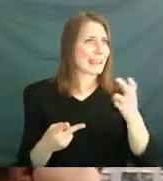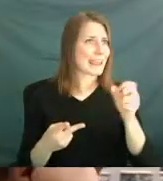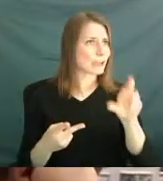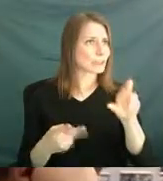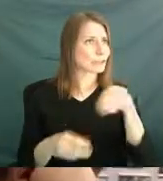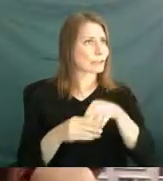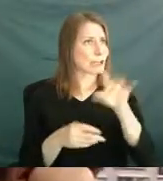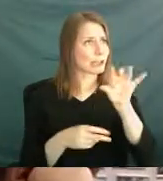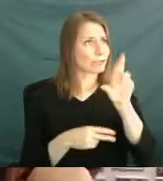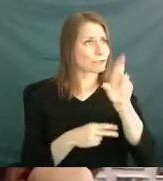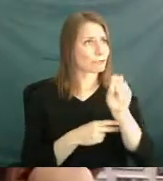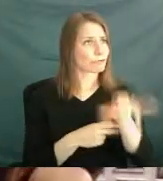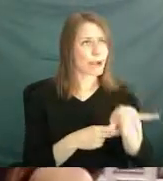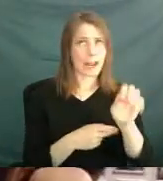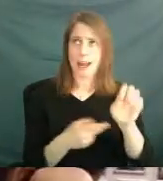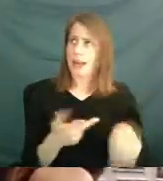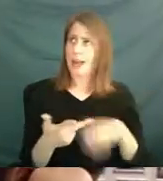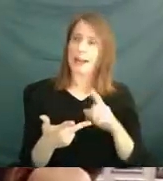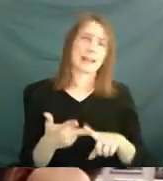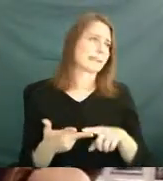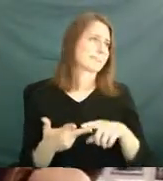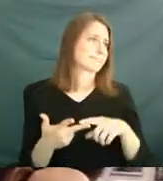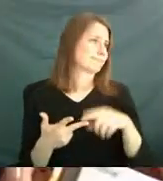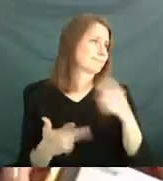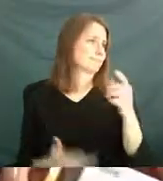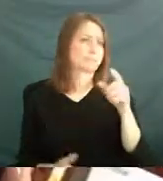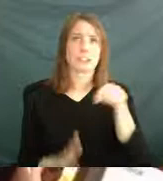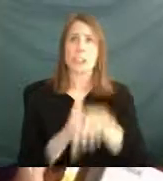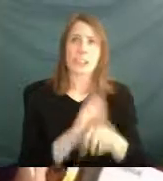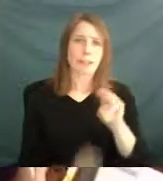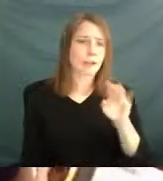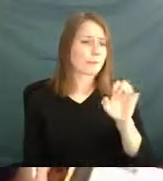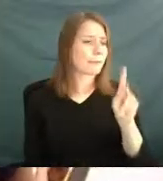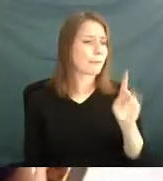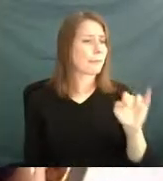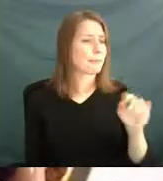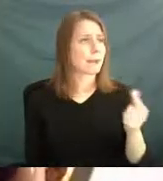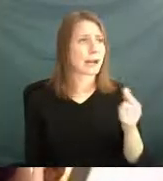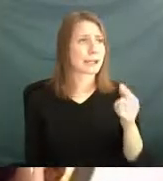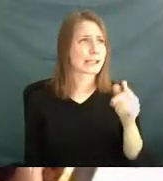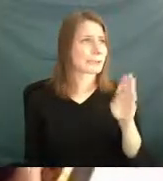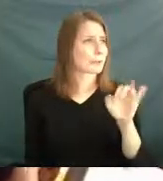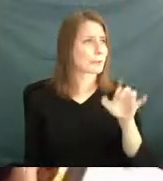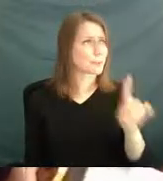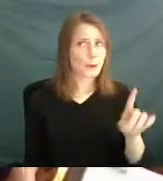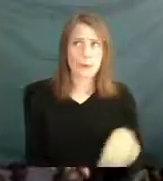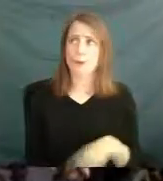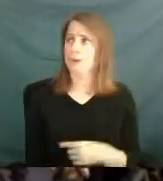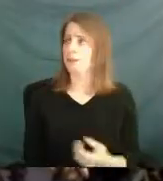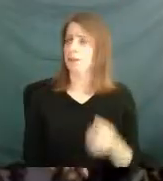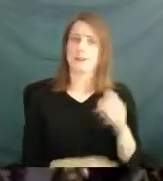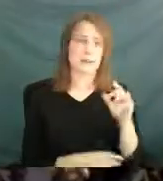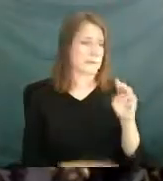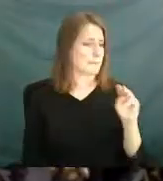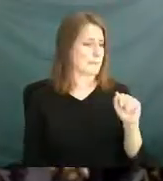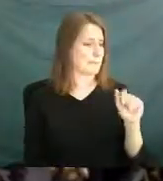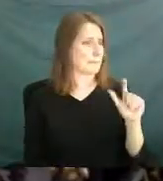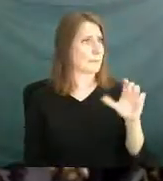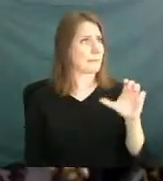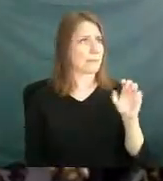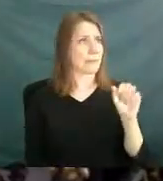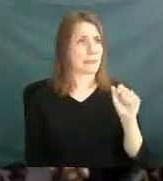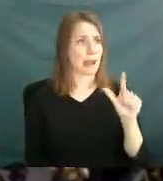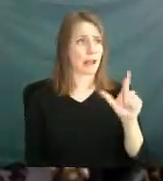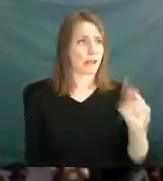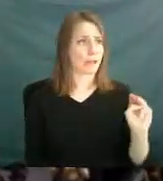read To Kill a Mockingbird. We read the Autobiography of Malcolm X. We always read Of Mice and Men by John Steinbeck. I had a lot of favorite